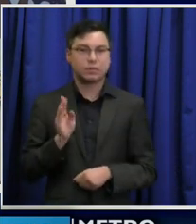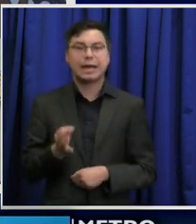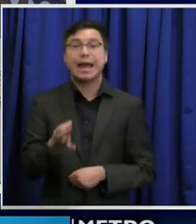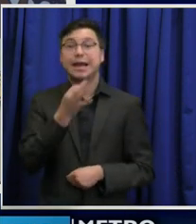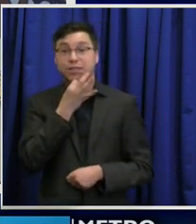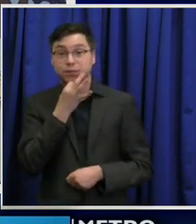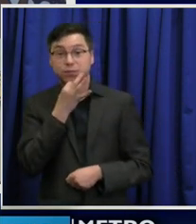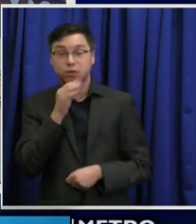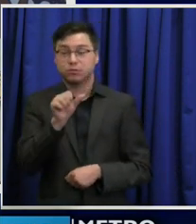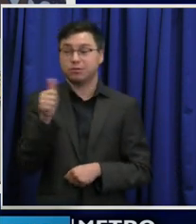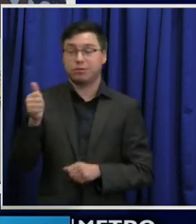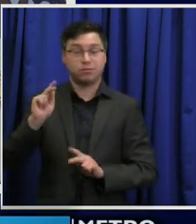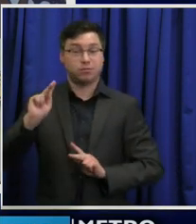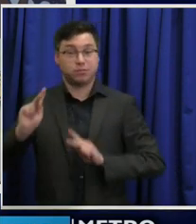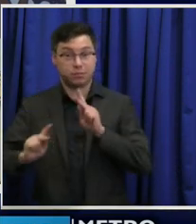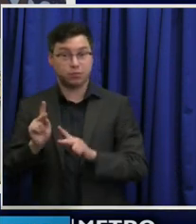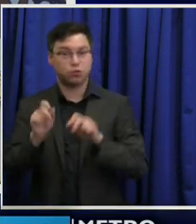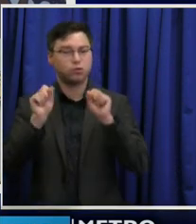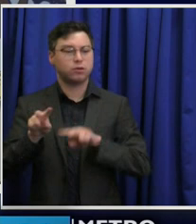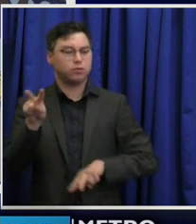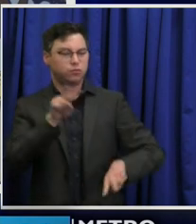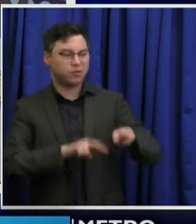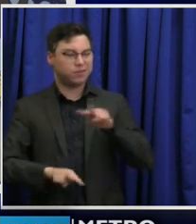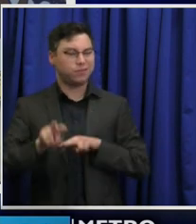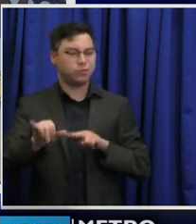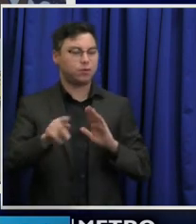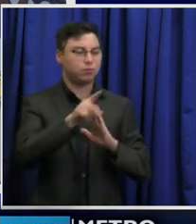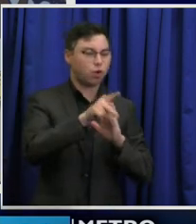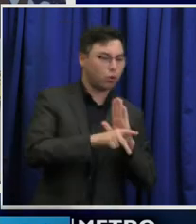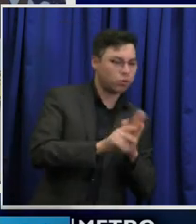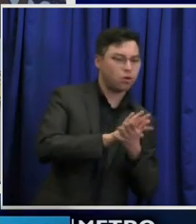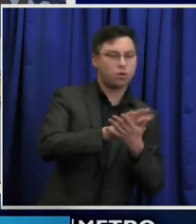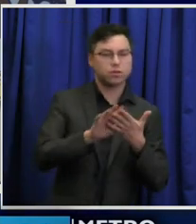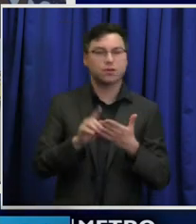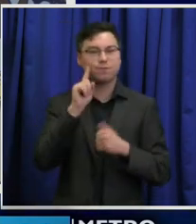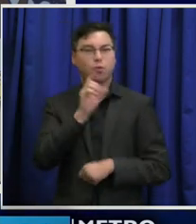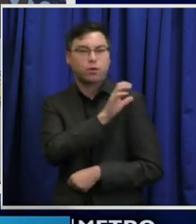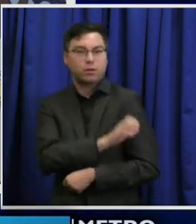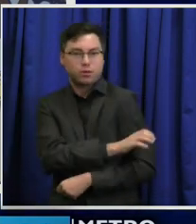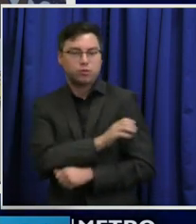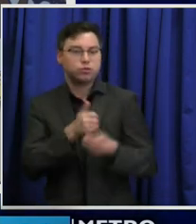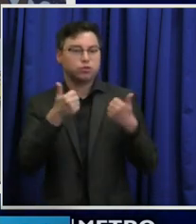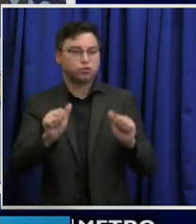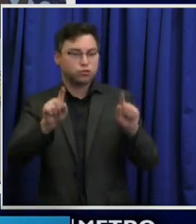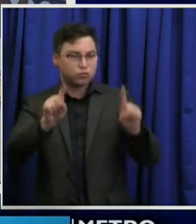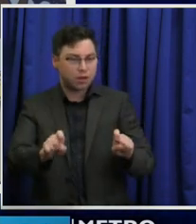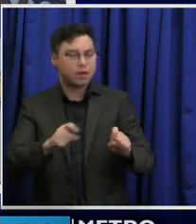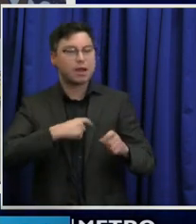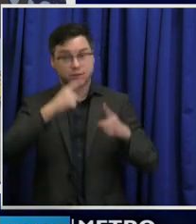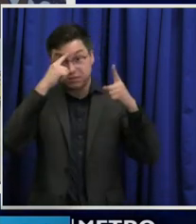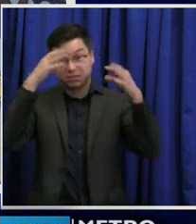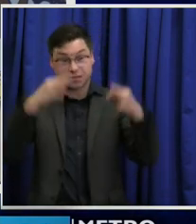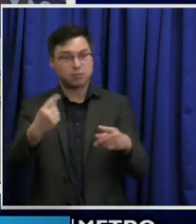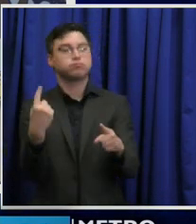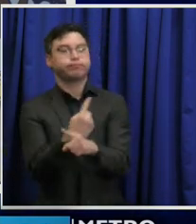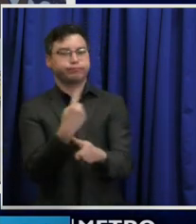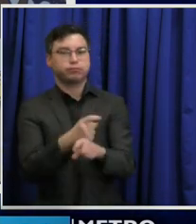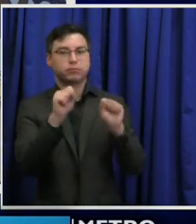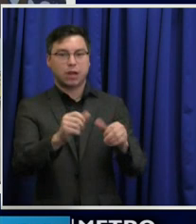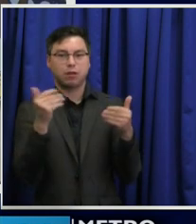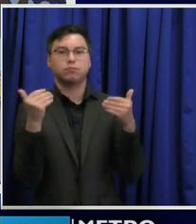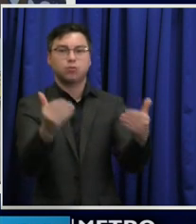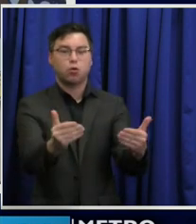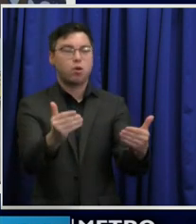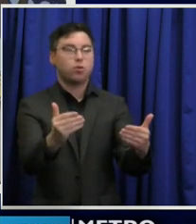laypersons who must review the protocols of clinical trials and decide that they are ethical and protect the welfare and safety